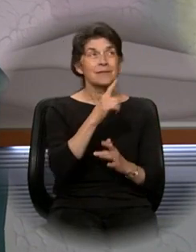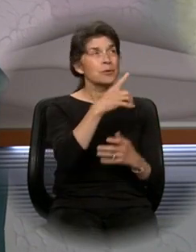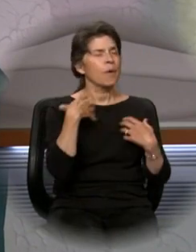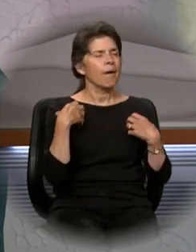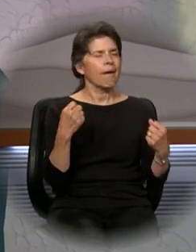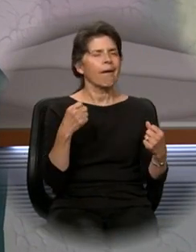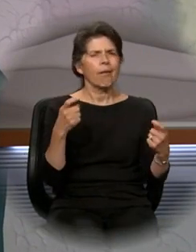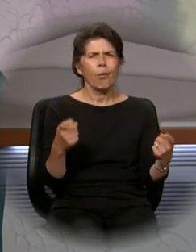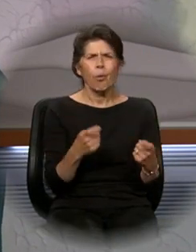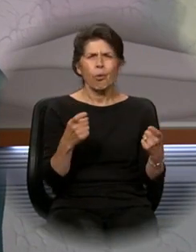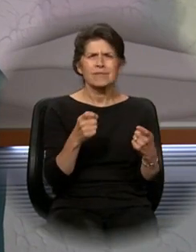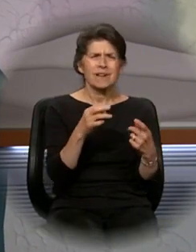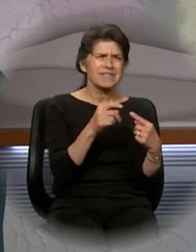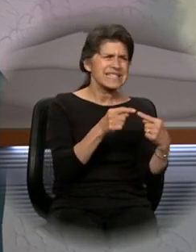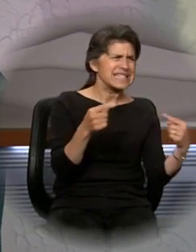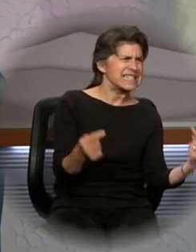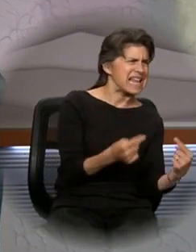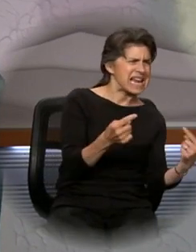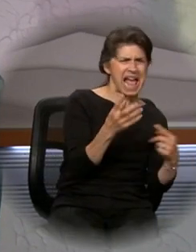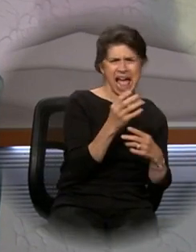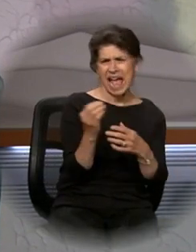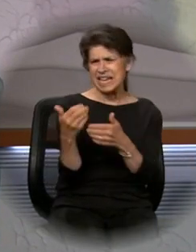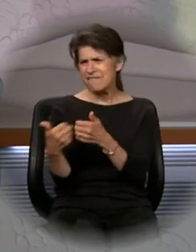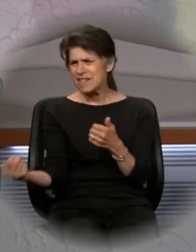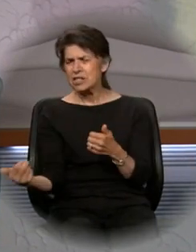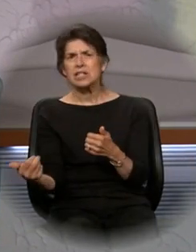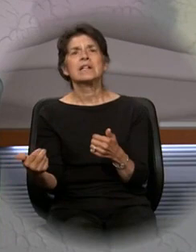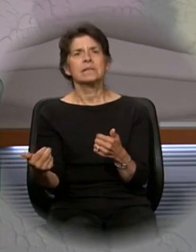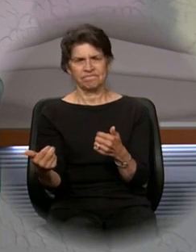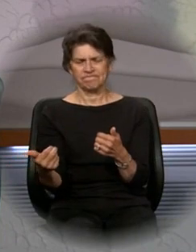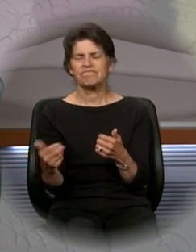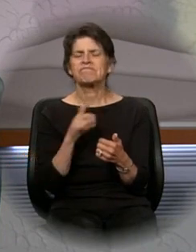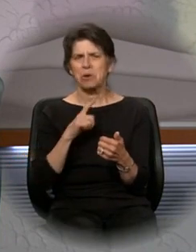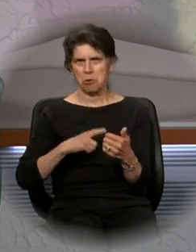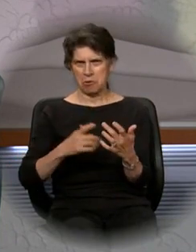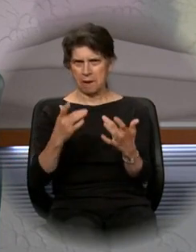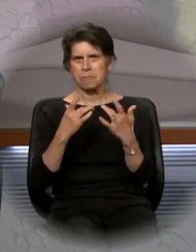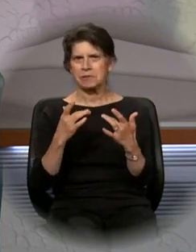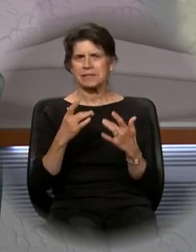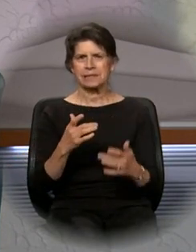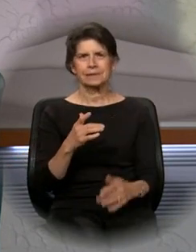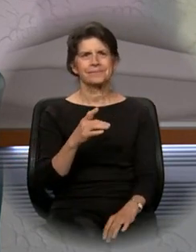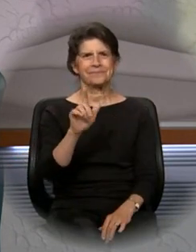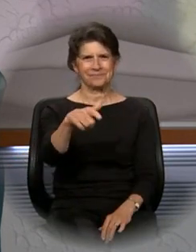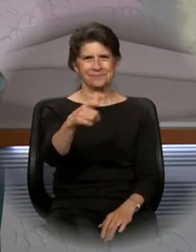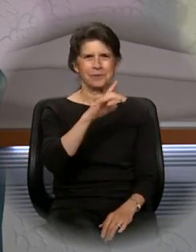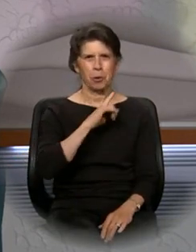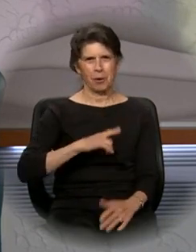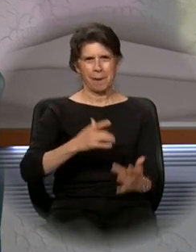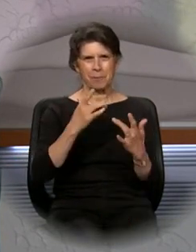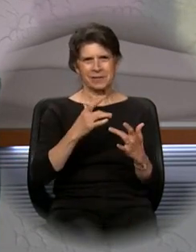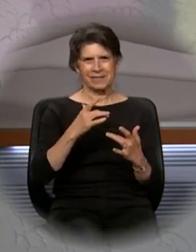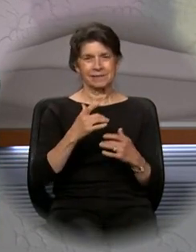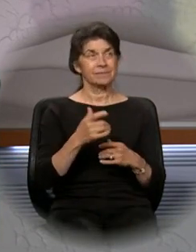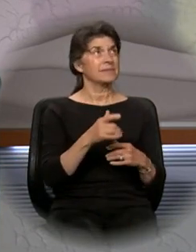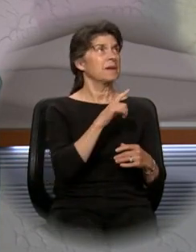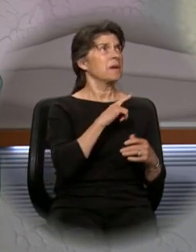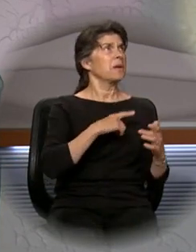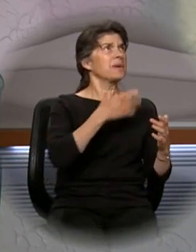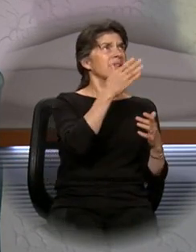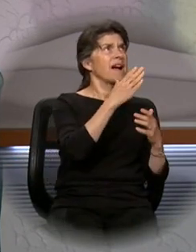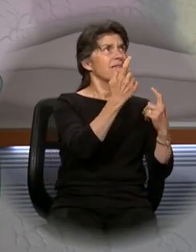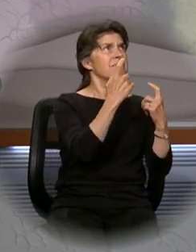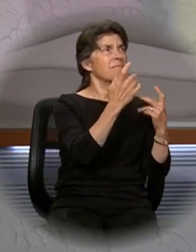you heal the wounds of sin and division. Lord, have mercy. Lord, have mercy. May Almighty God have mercy on us,